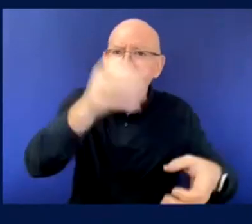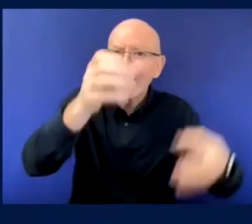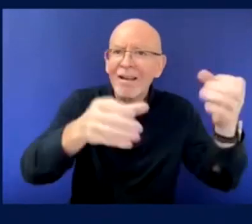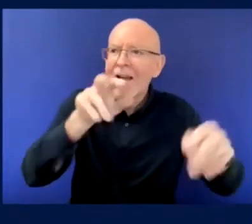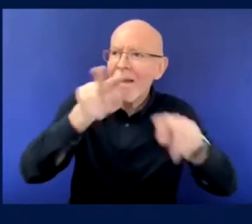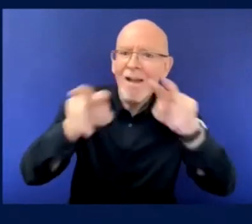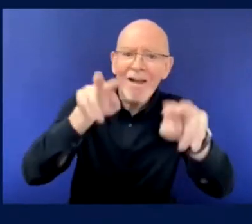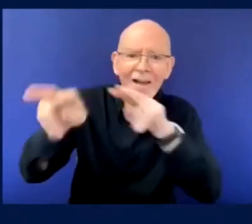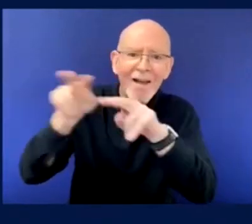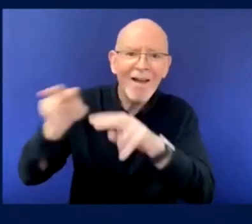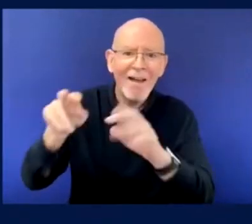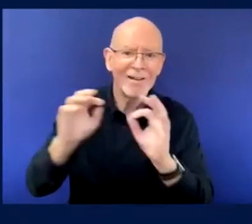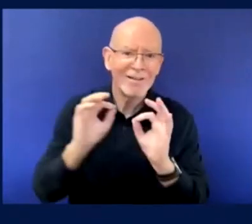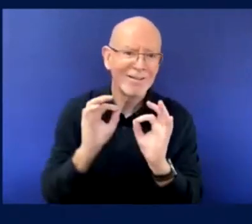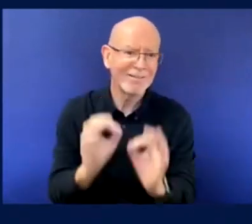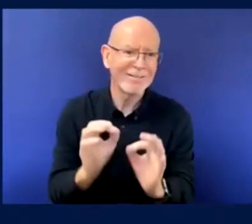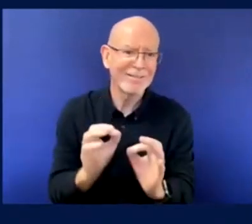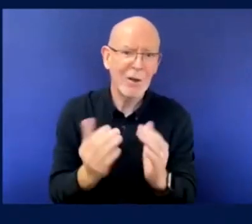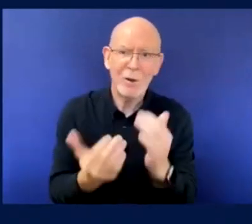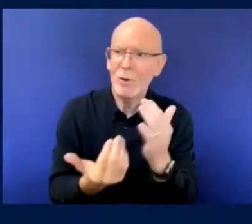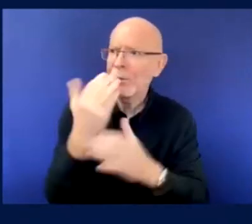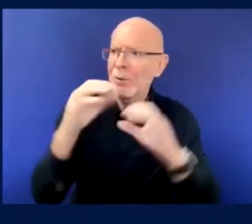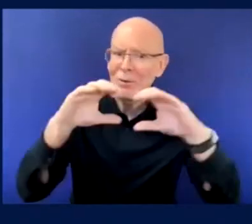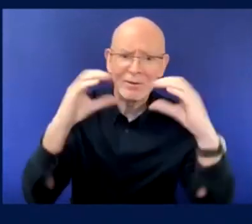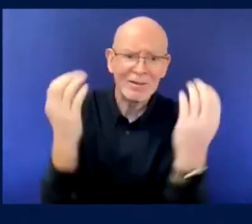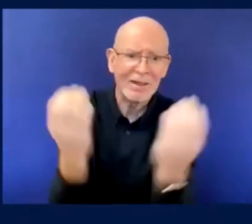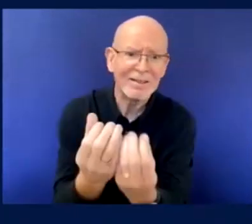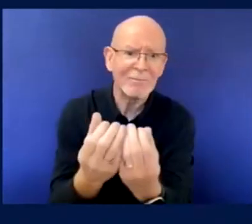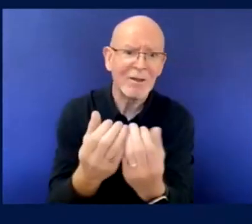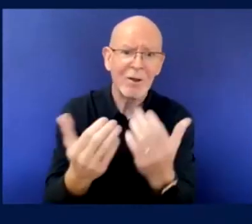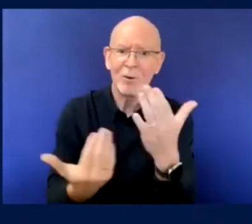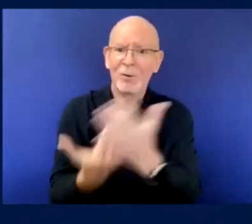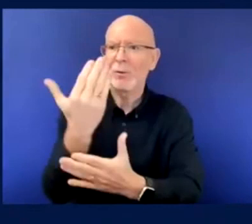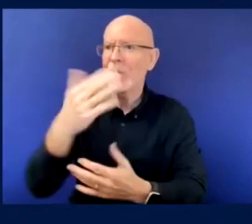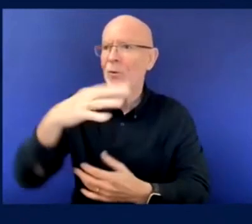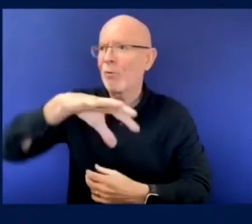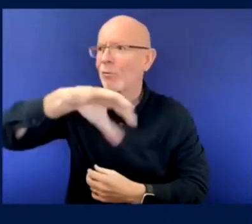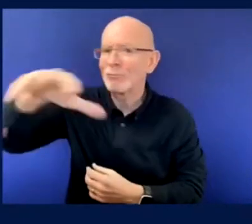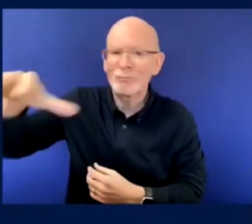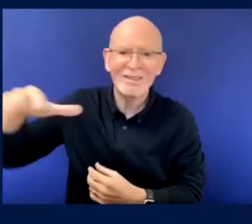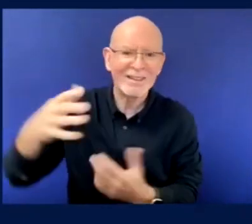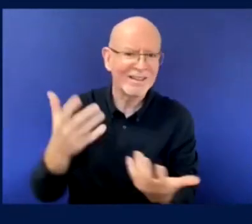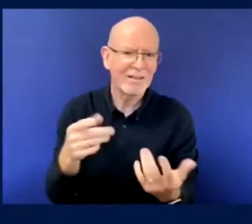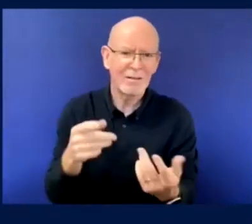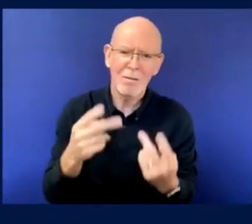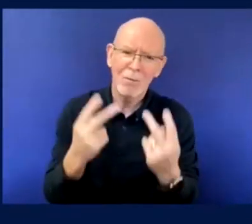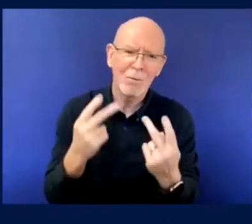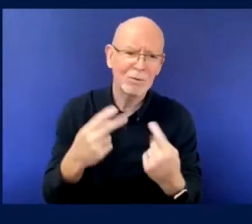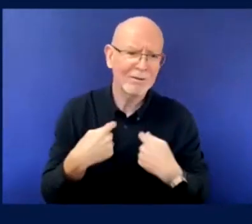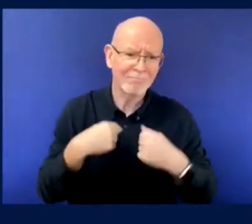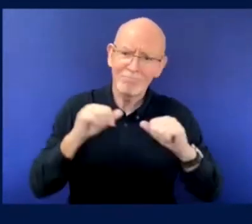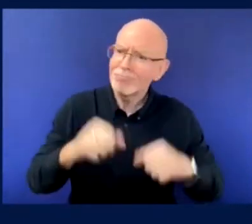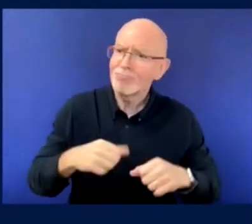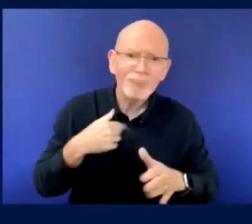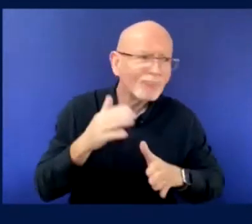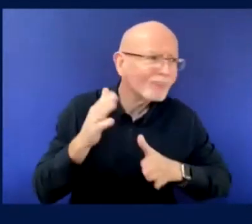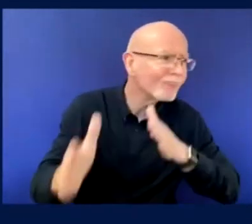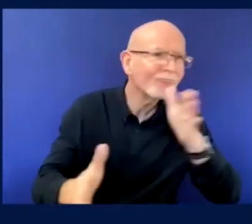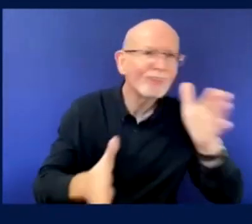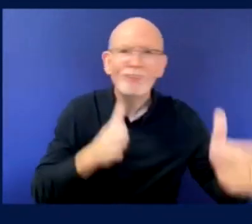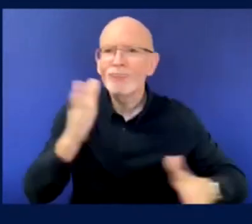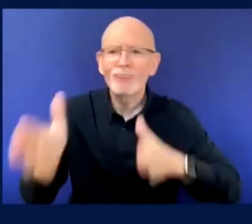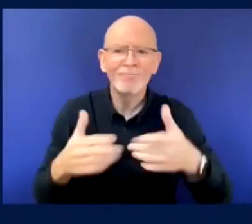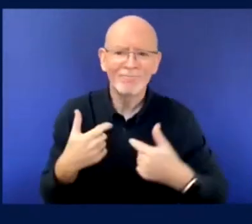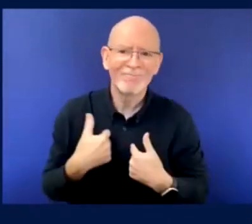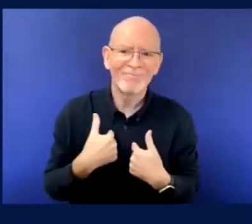told, uh, Amy from cafe, um, ahead of the, the conference that, um, happily your, your health and your